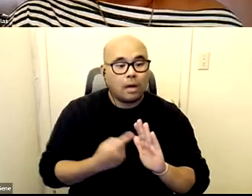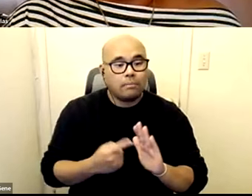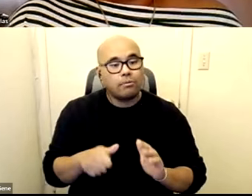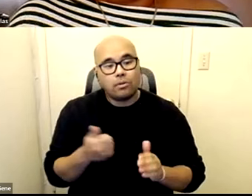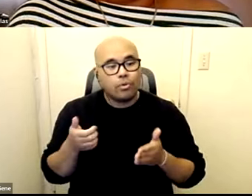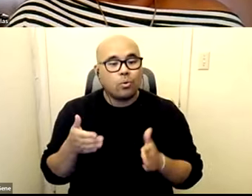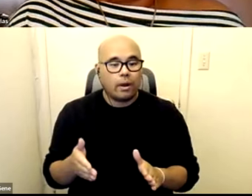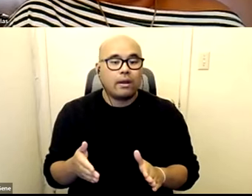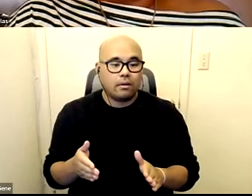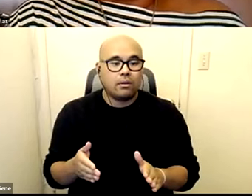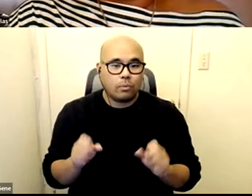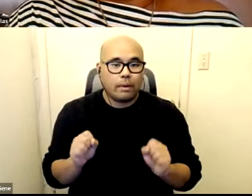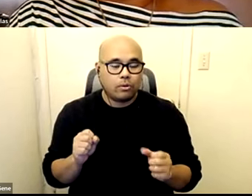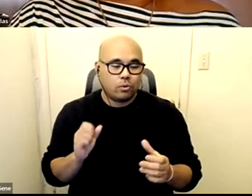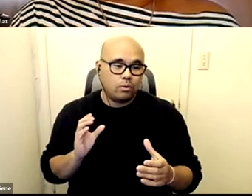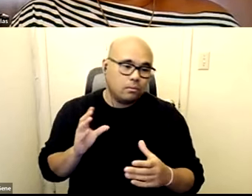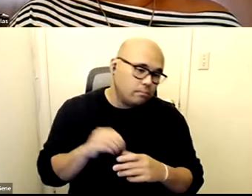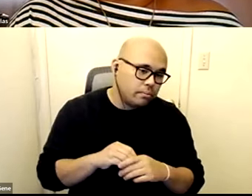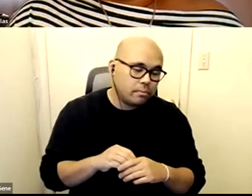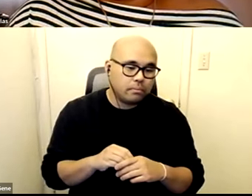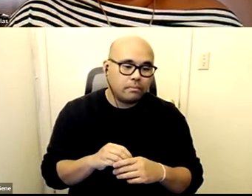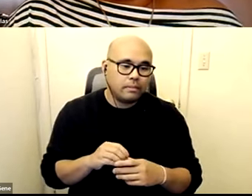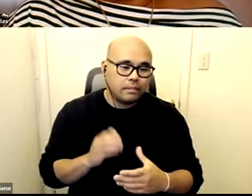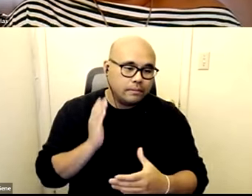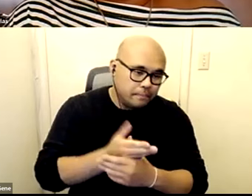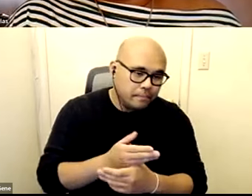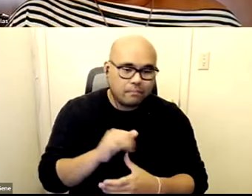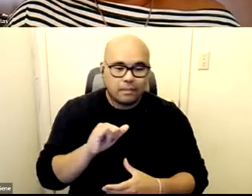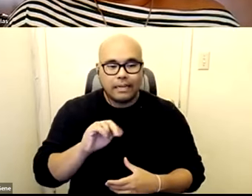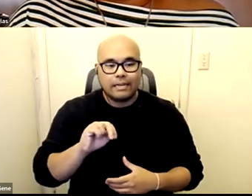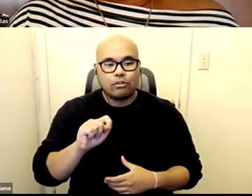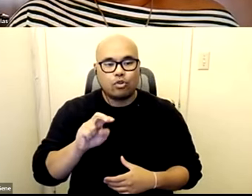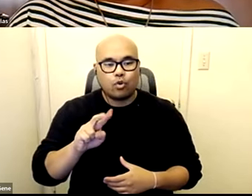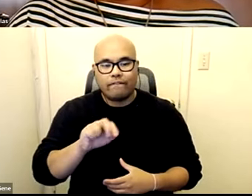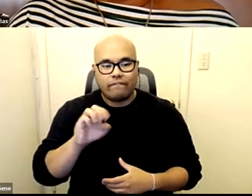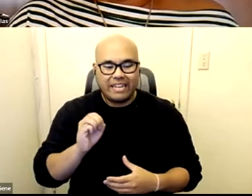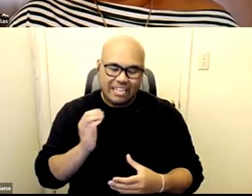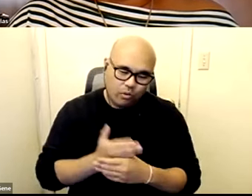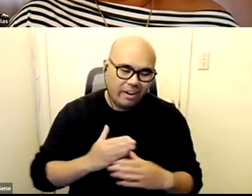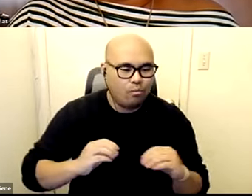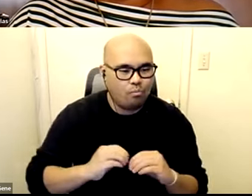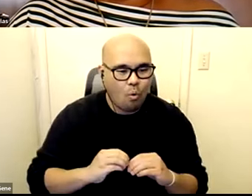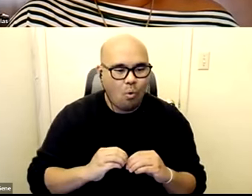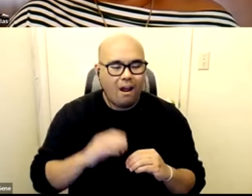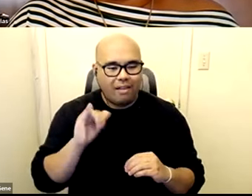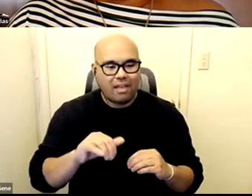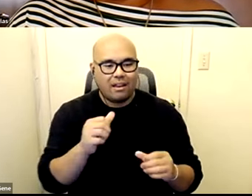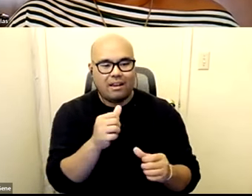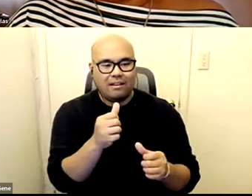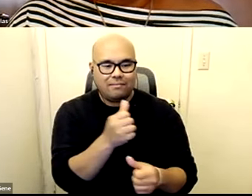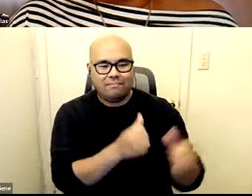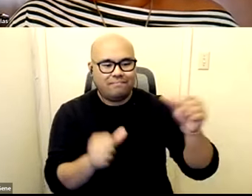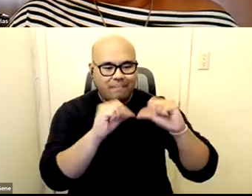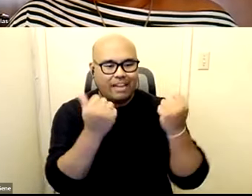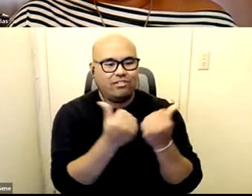to to intervene more um in that in that kind of agency level administrative part of the